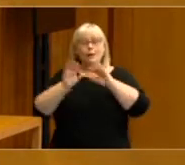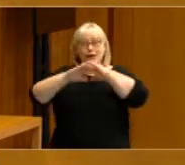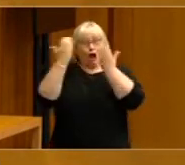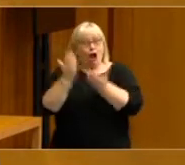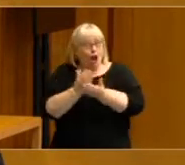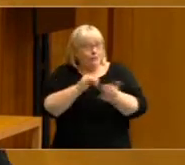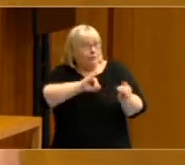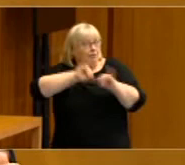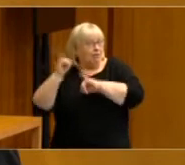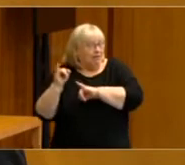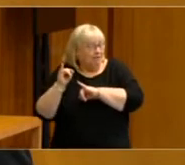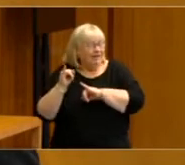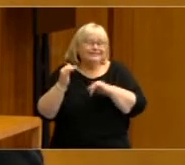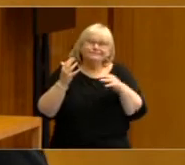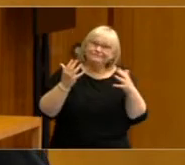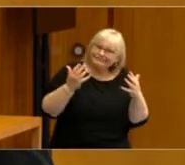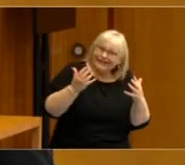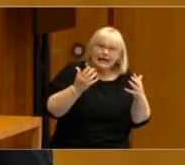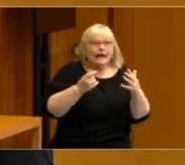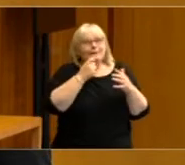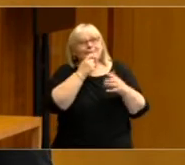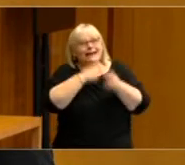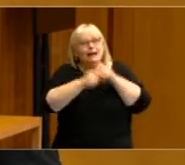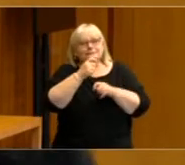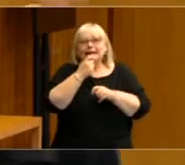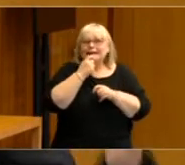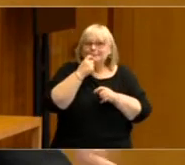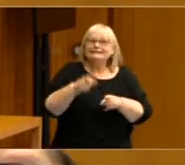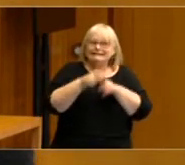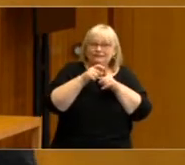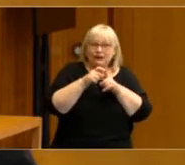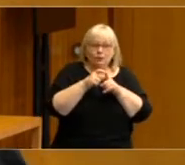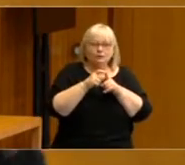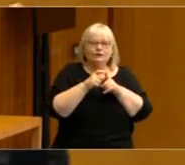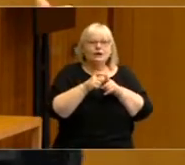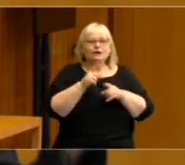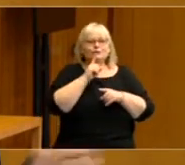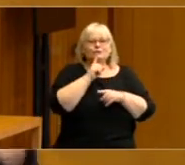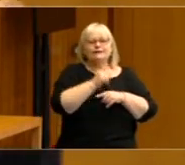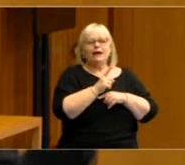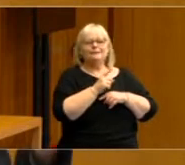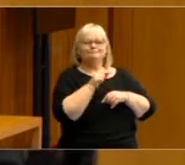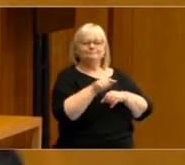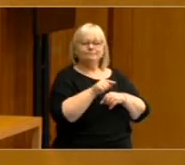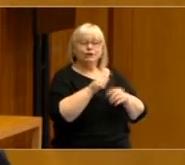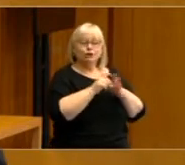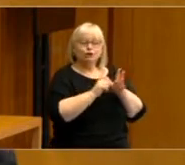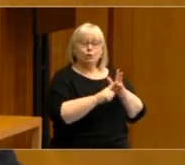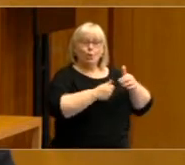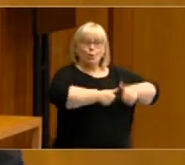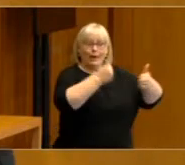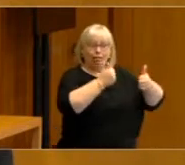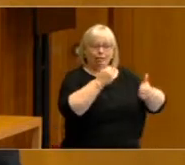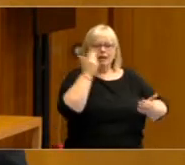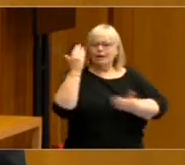benchmarking can become important. How well is a particular country doing in comparison